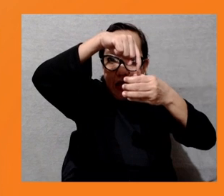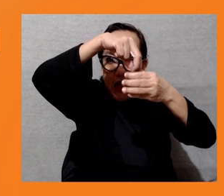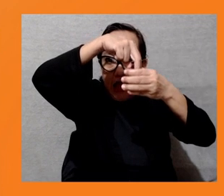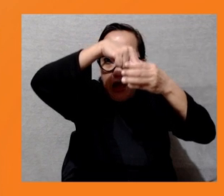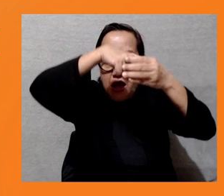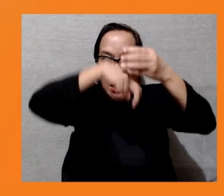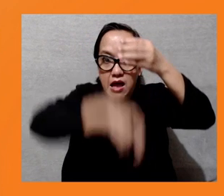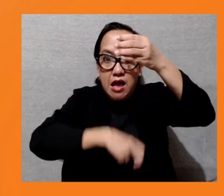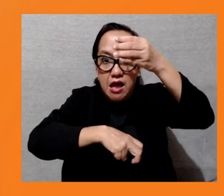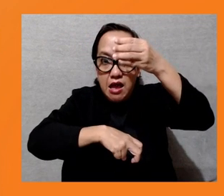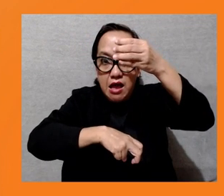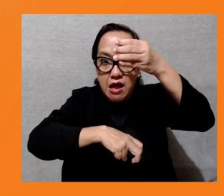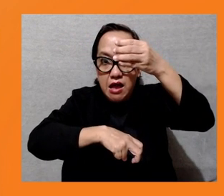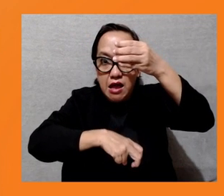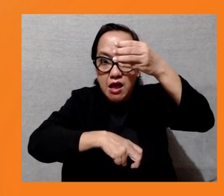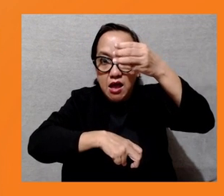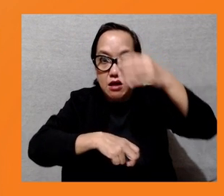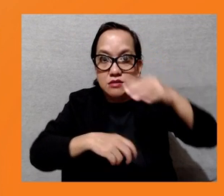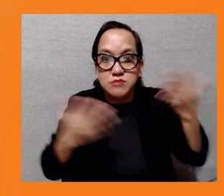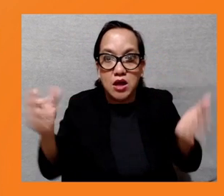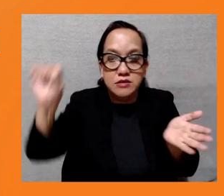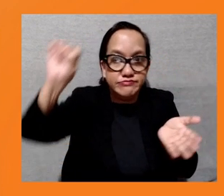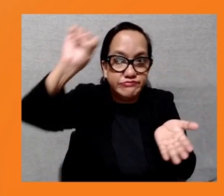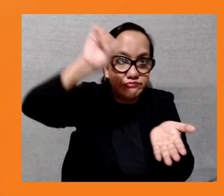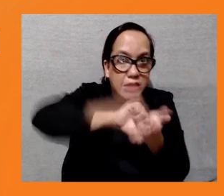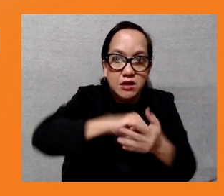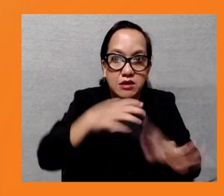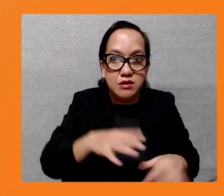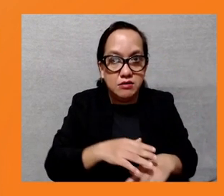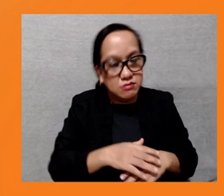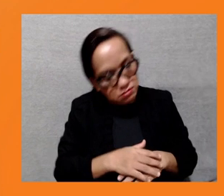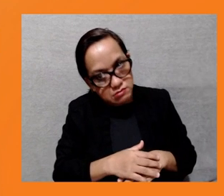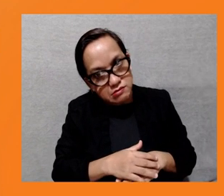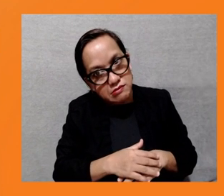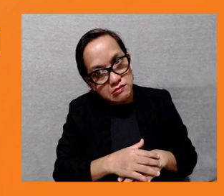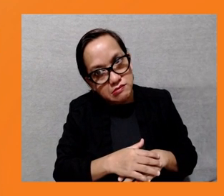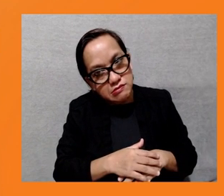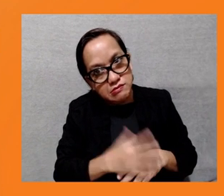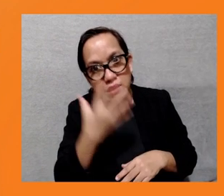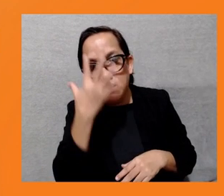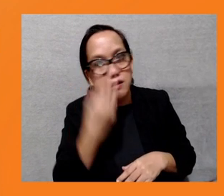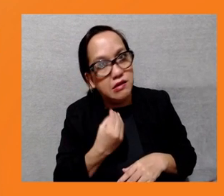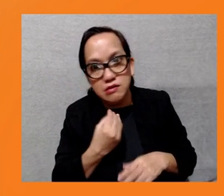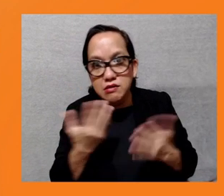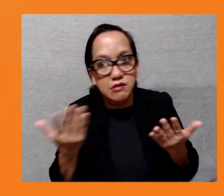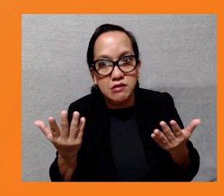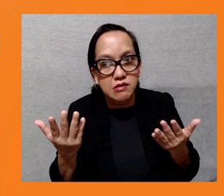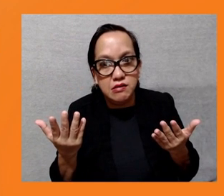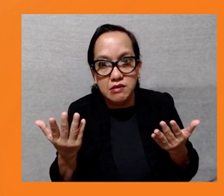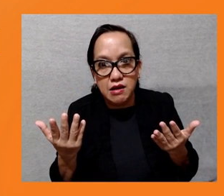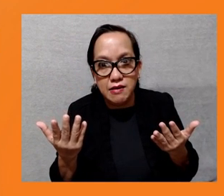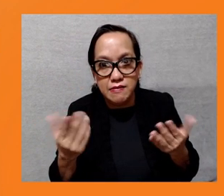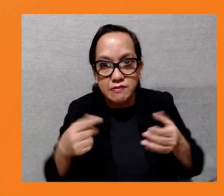unconscious, fell down. And Liaqat Ali jumped into the manhole to try and rescue him,